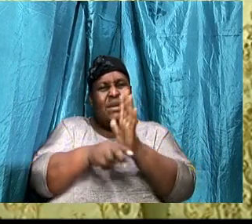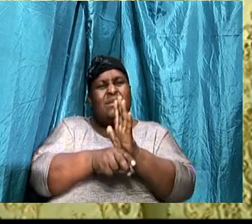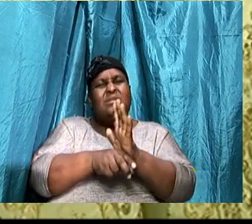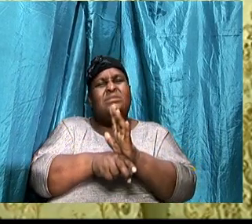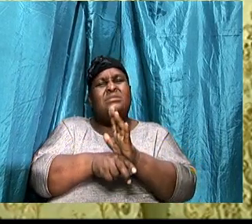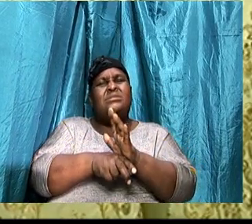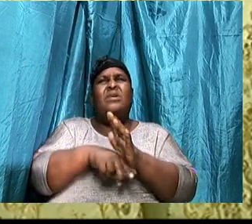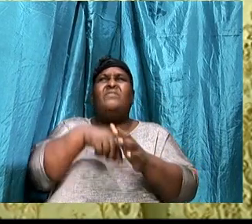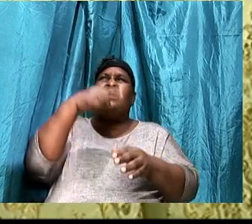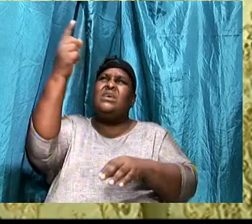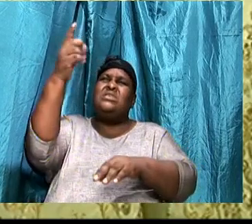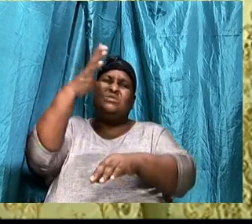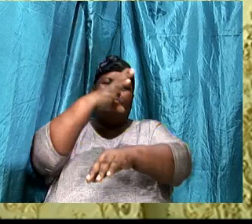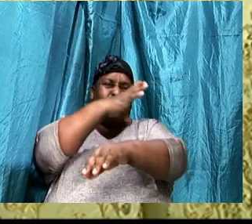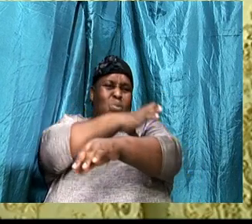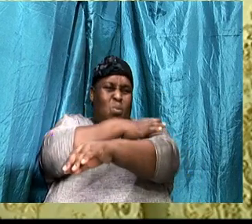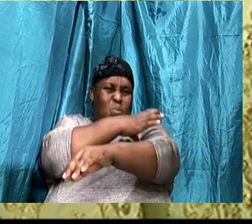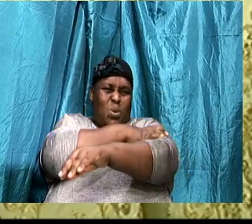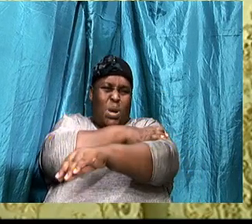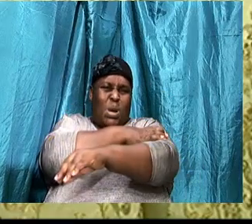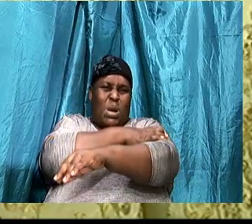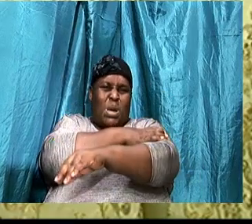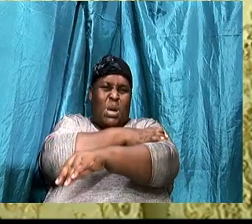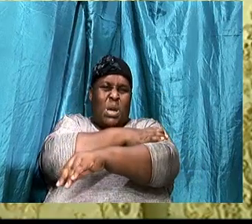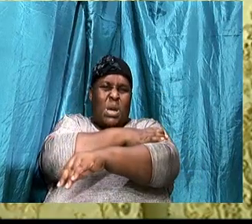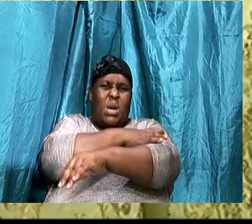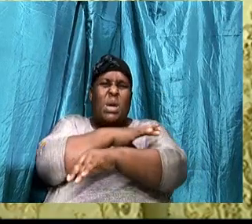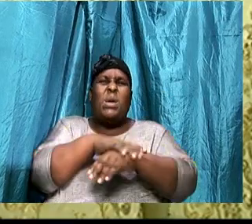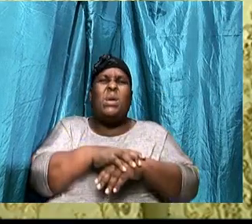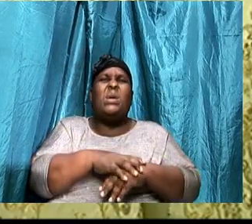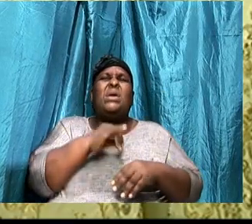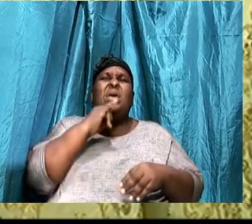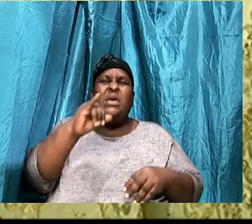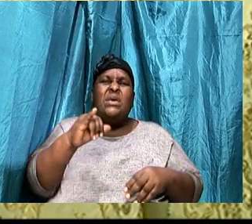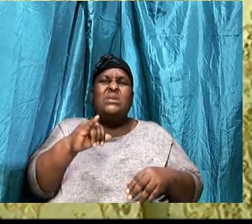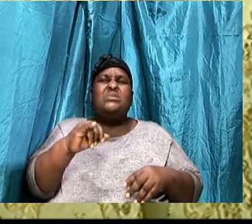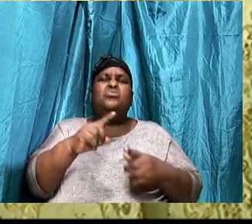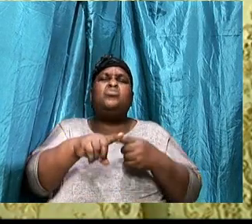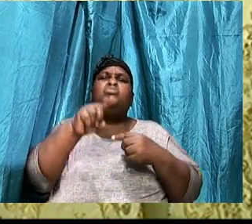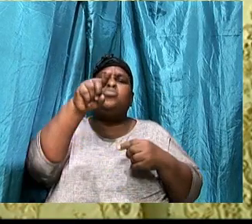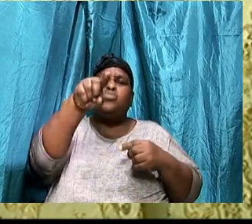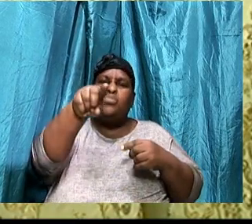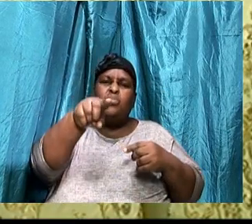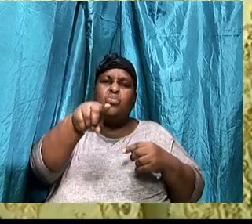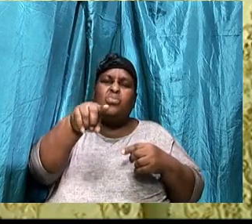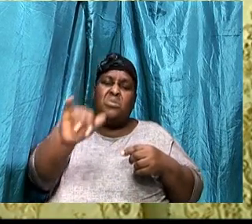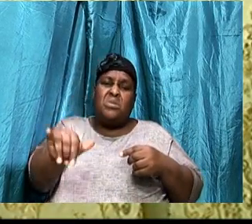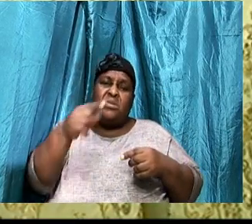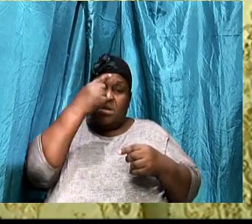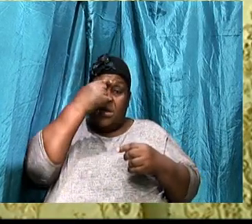says, That the exceeding, Greatness, Of his power, Is towards you, Who believe,